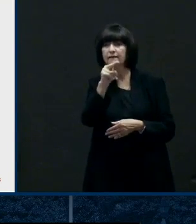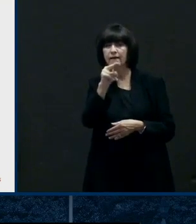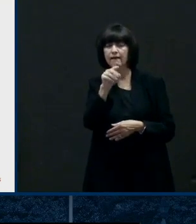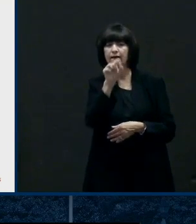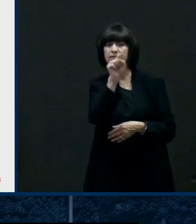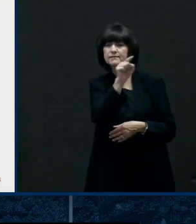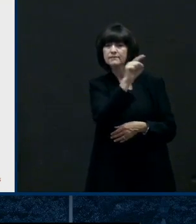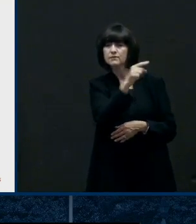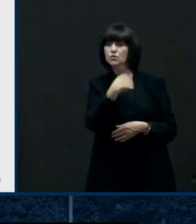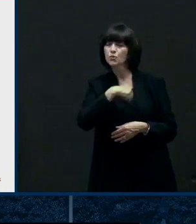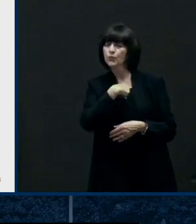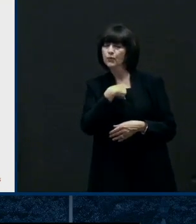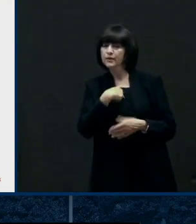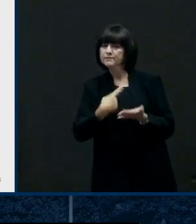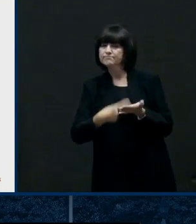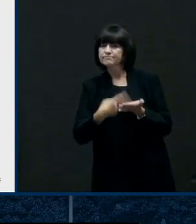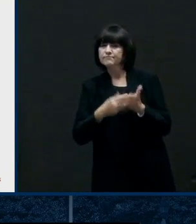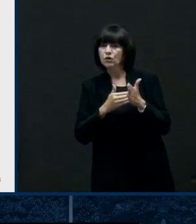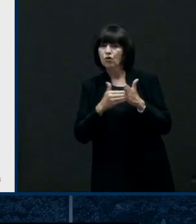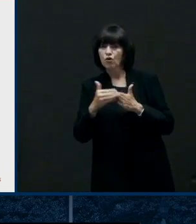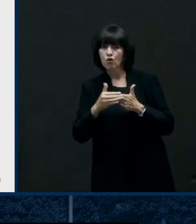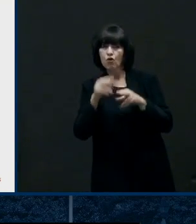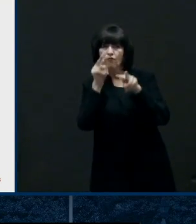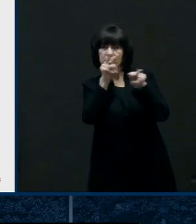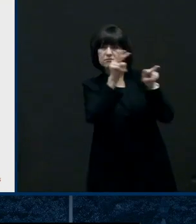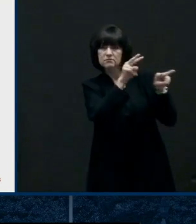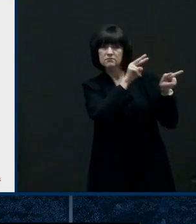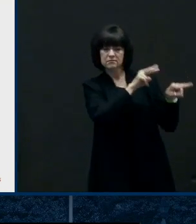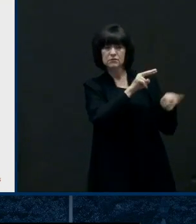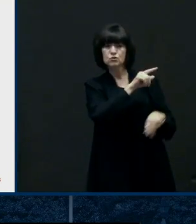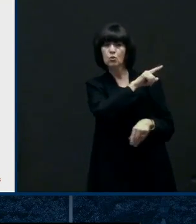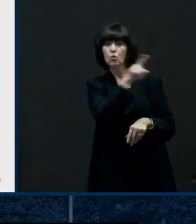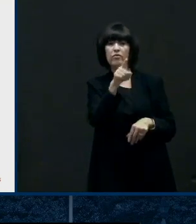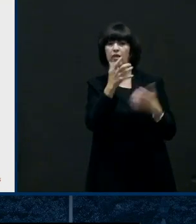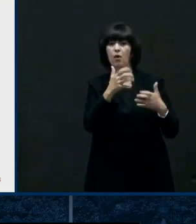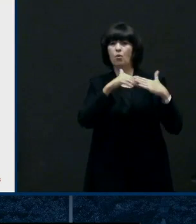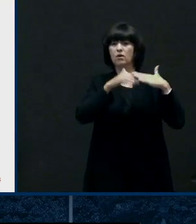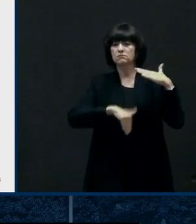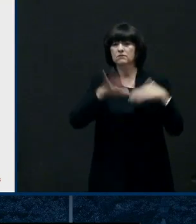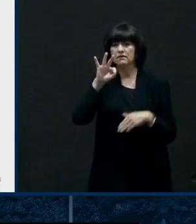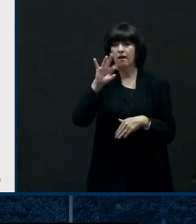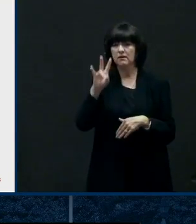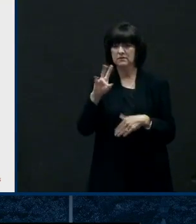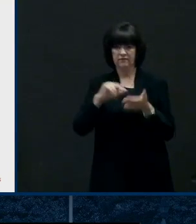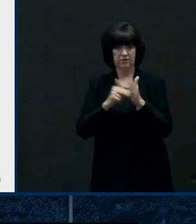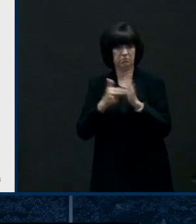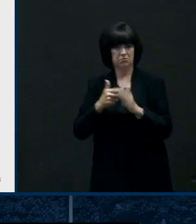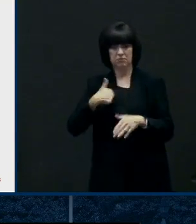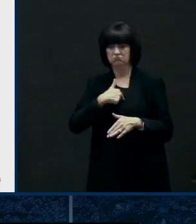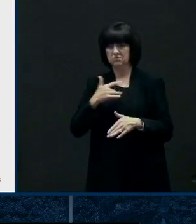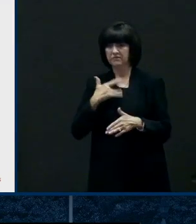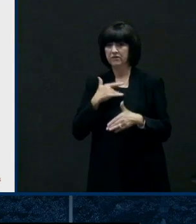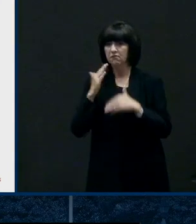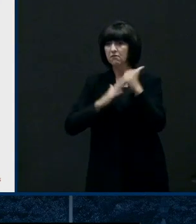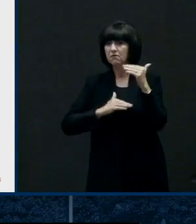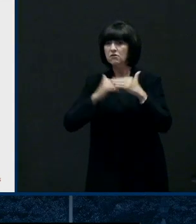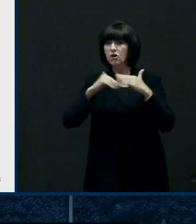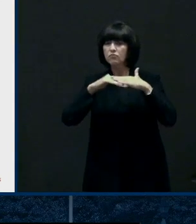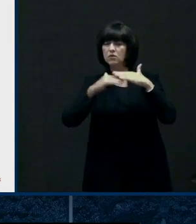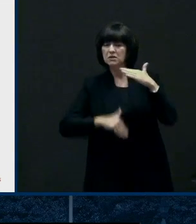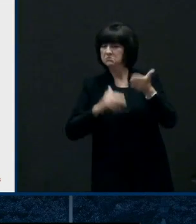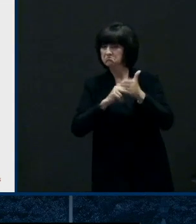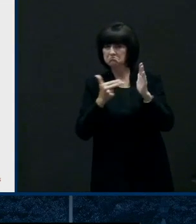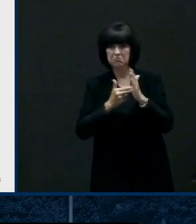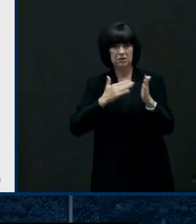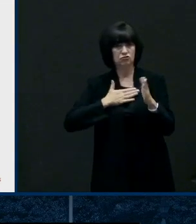about a lot uh that cutoff is at 97. So comfortably below that and expect to hear that uh we're